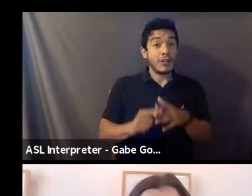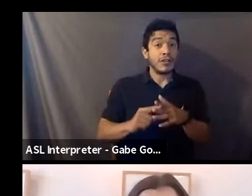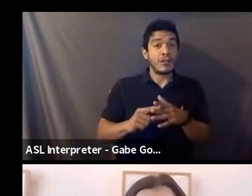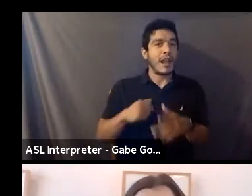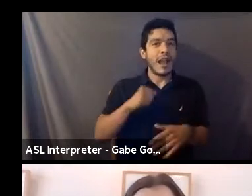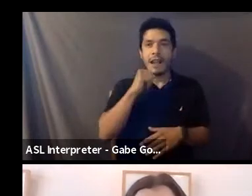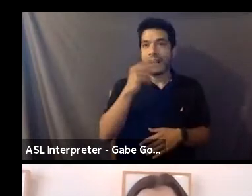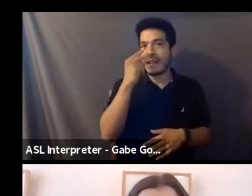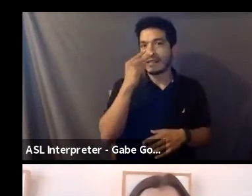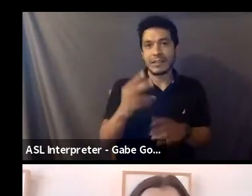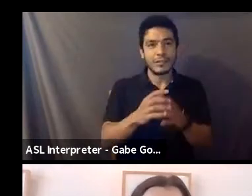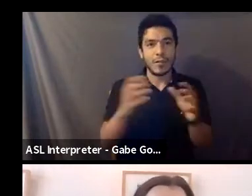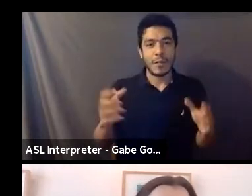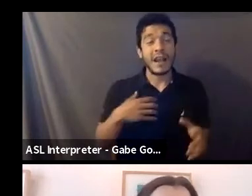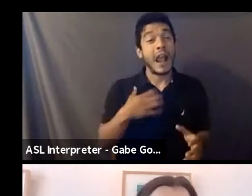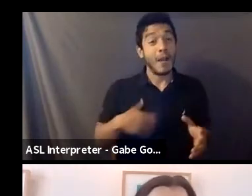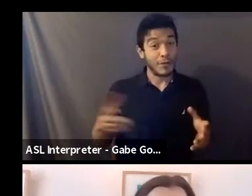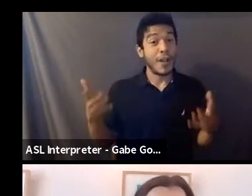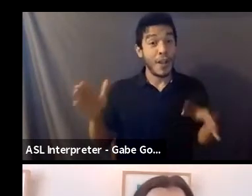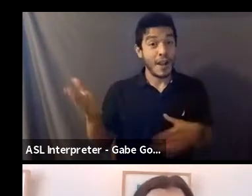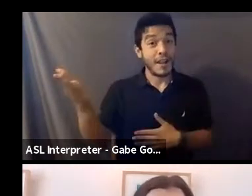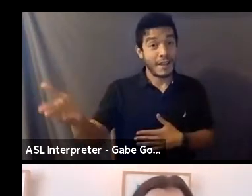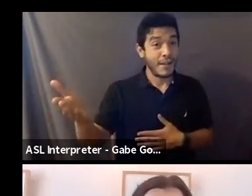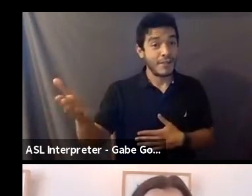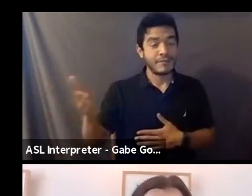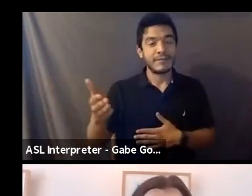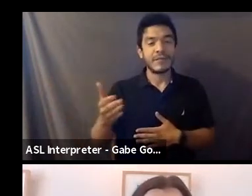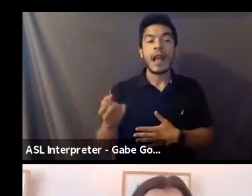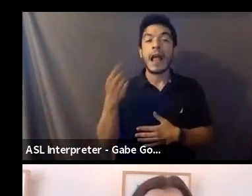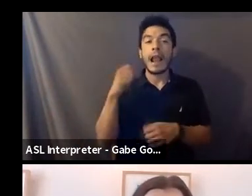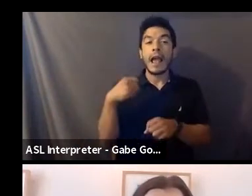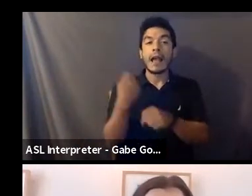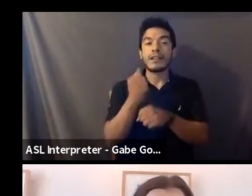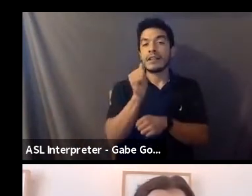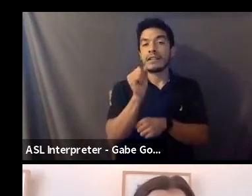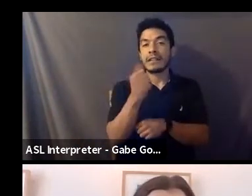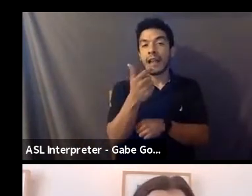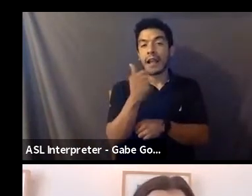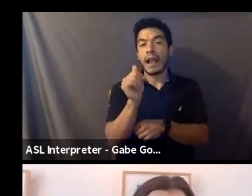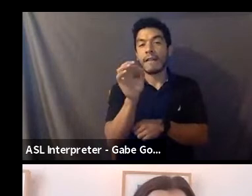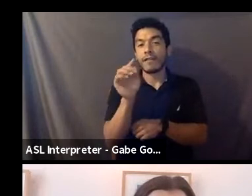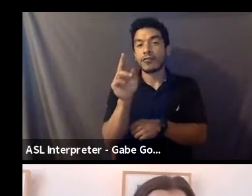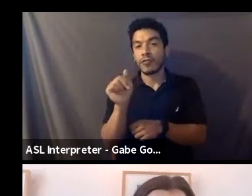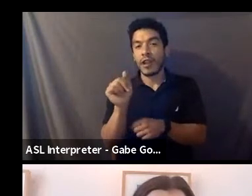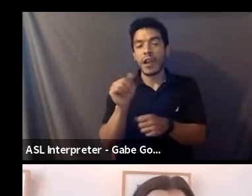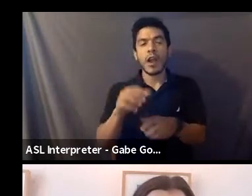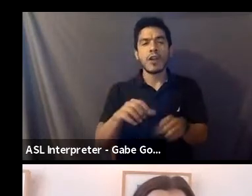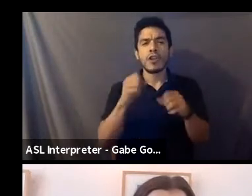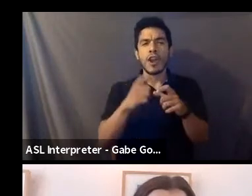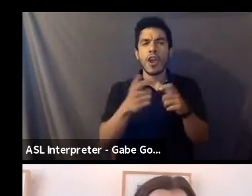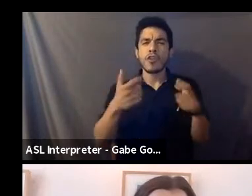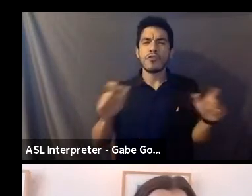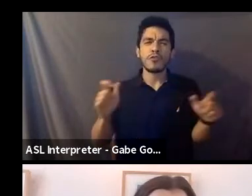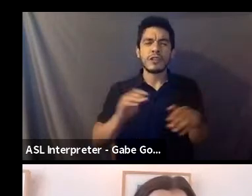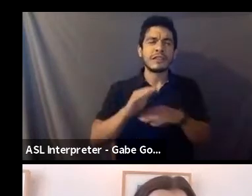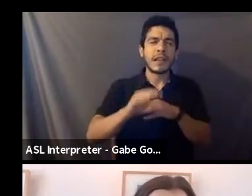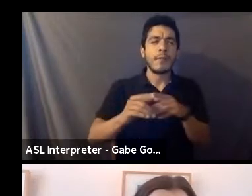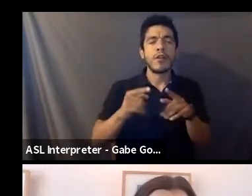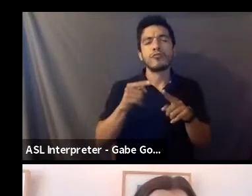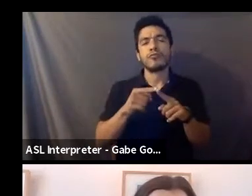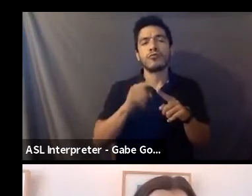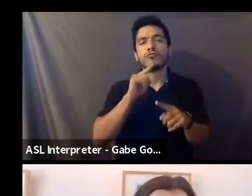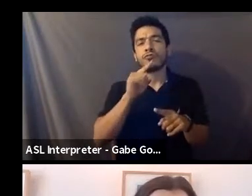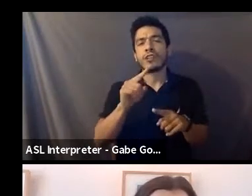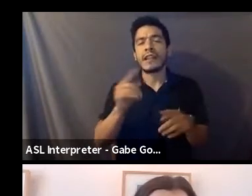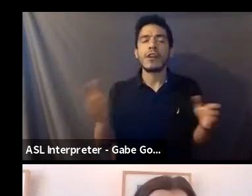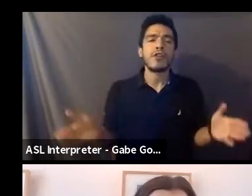not exist, and I wish they had. So last year, SAG-AFTRA took a huge step towards normalizing, as David was talking about, really normalizing and